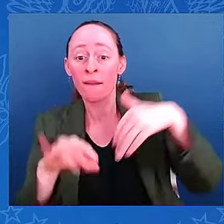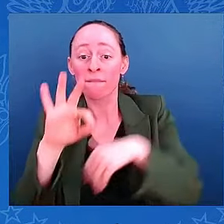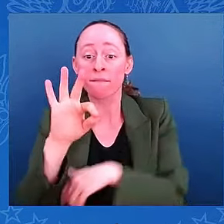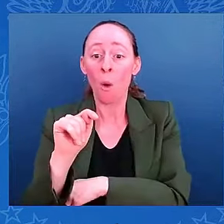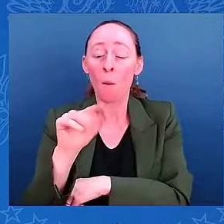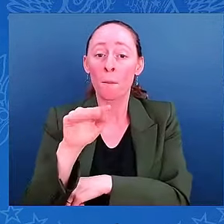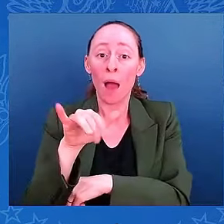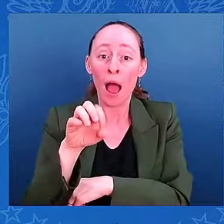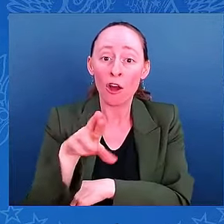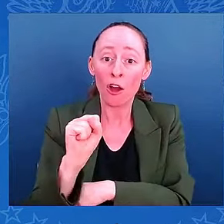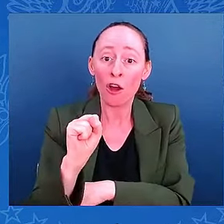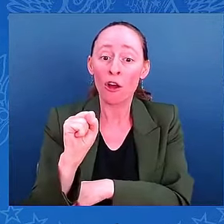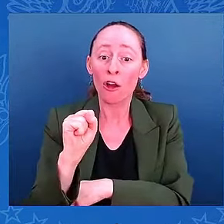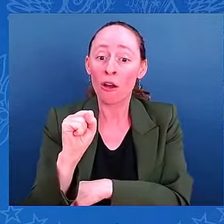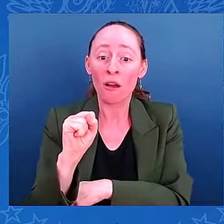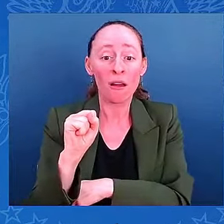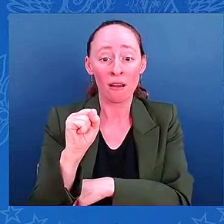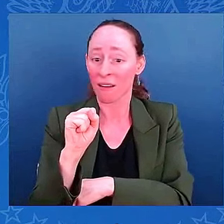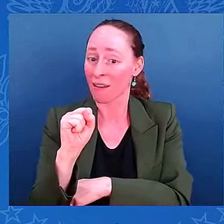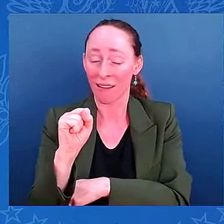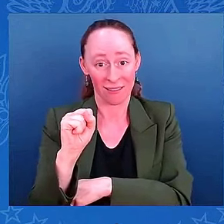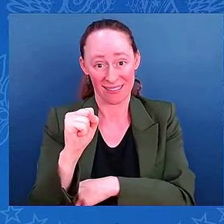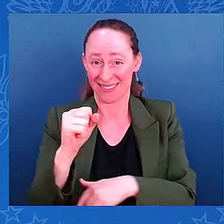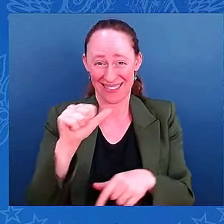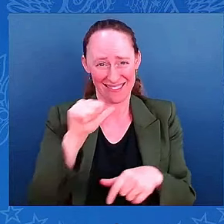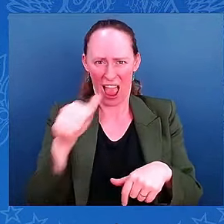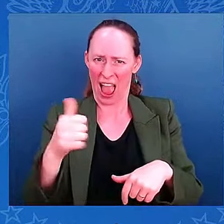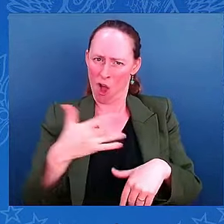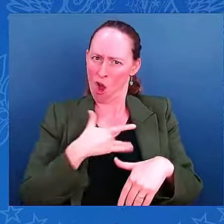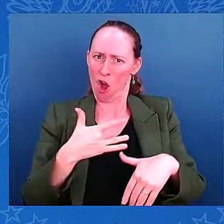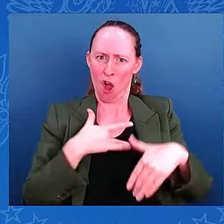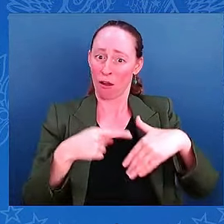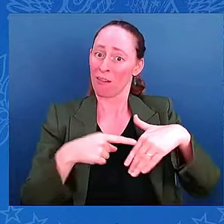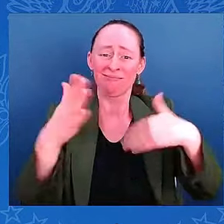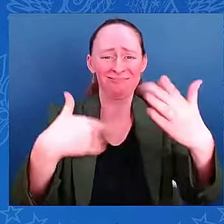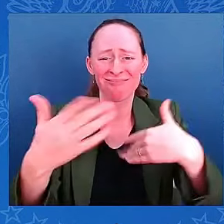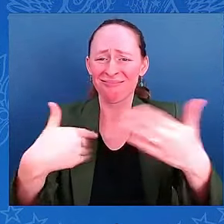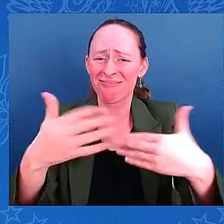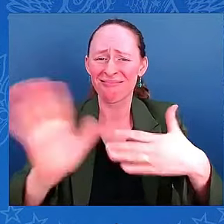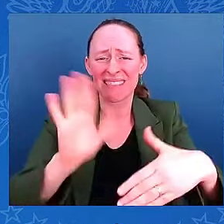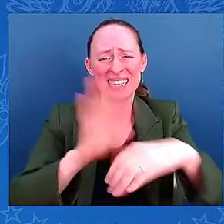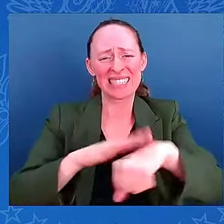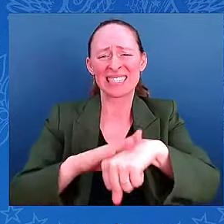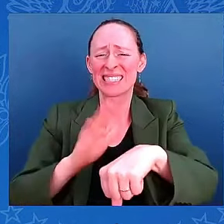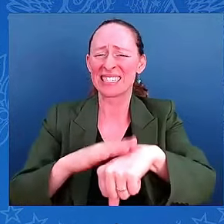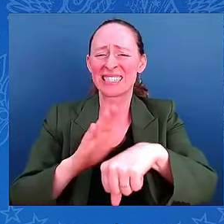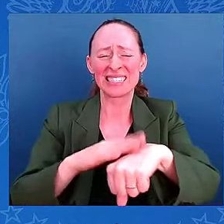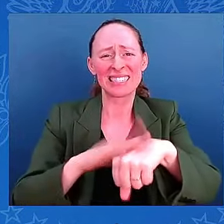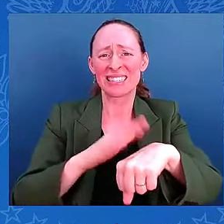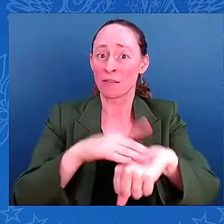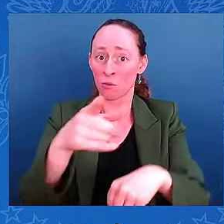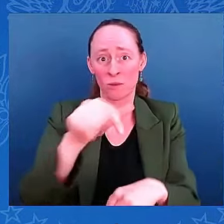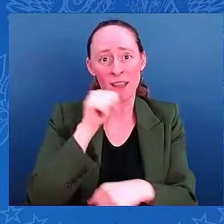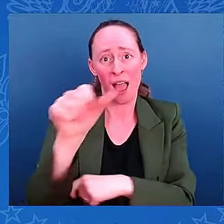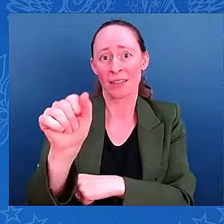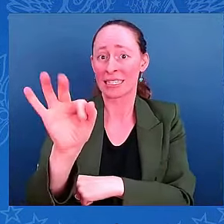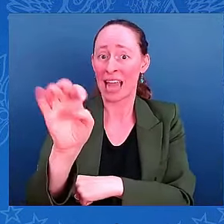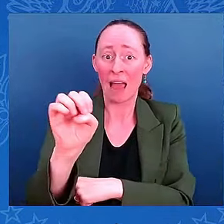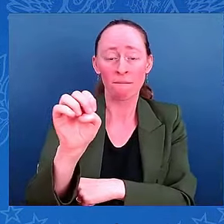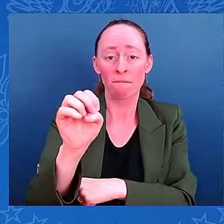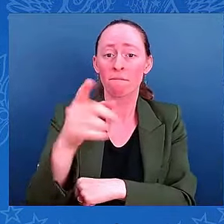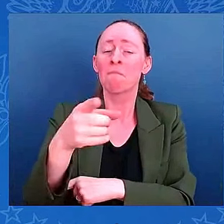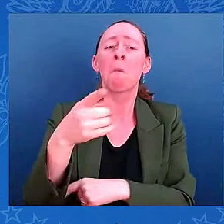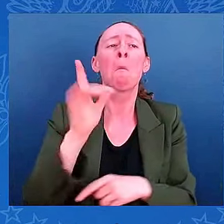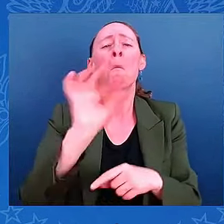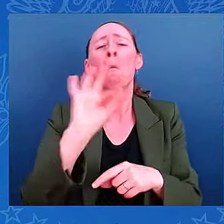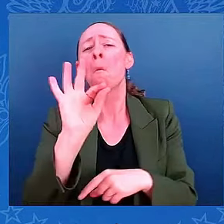got to really keep reminding people they're not safe, even though you're not, you know, not near the center of the storm. So, we'll continue to really message that